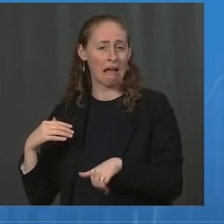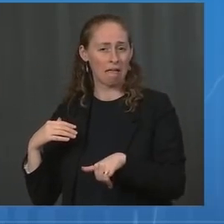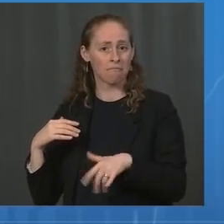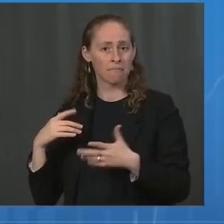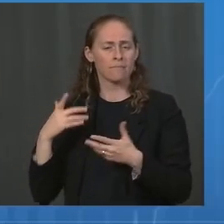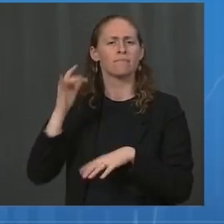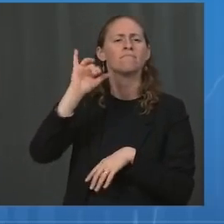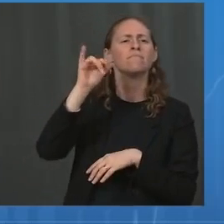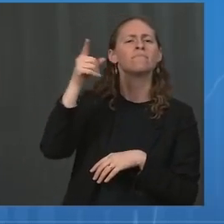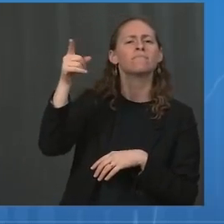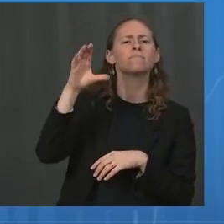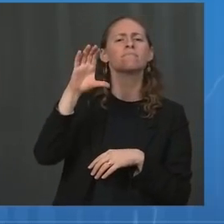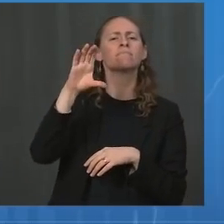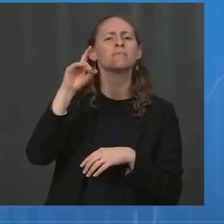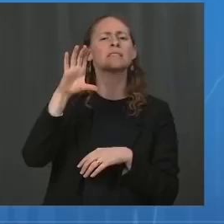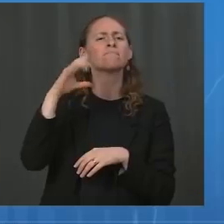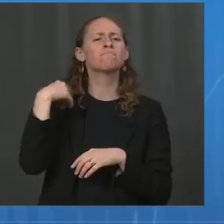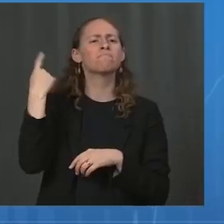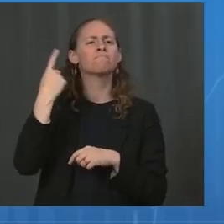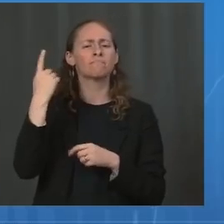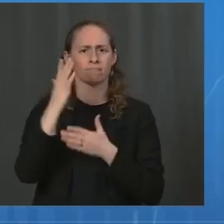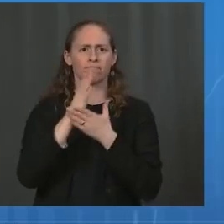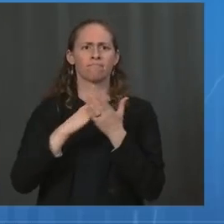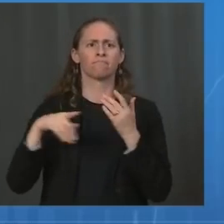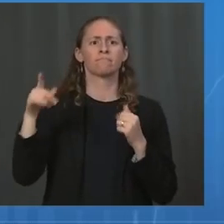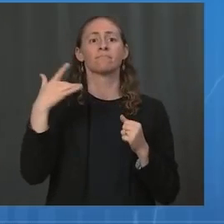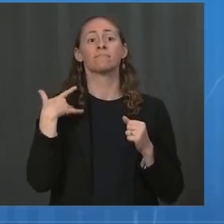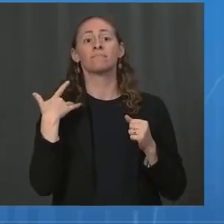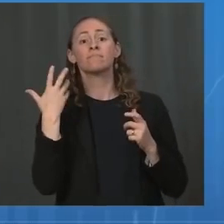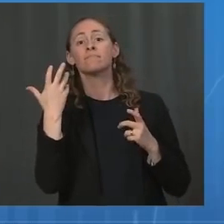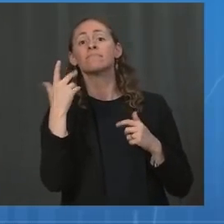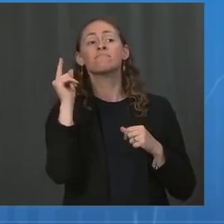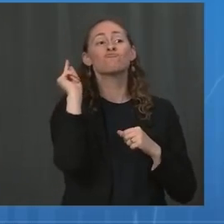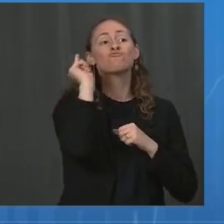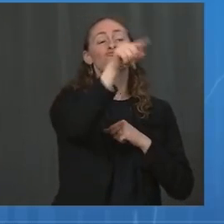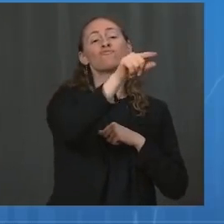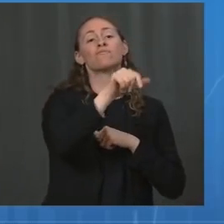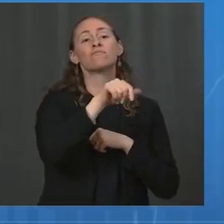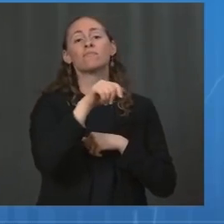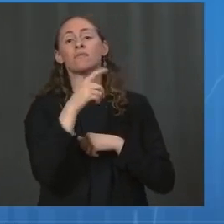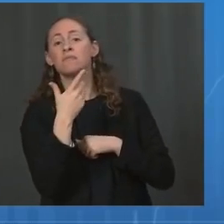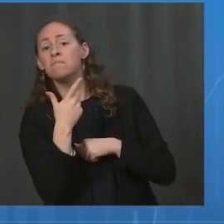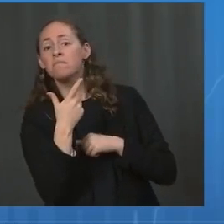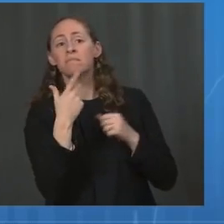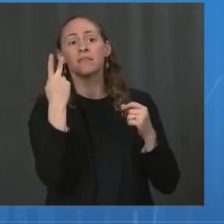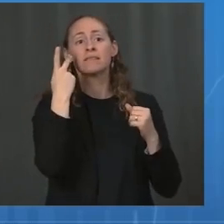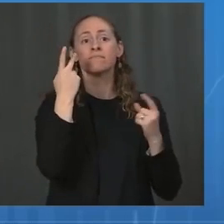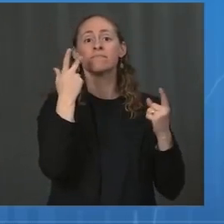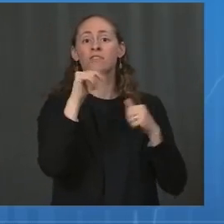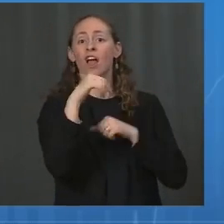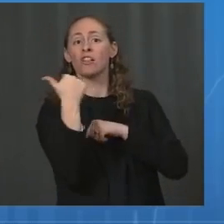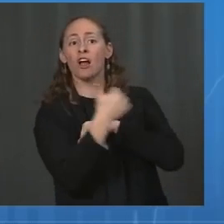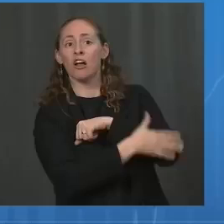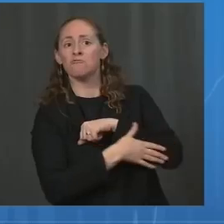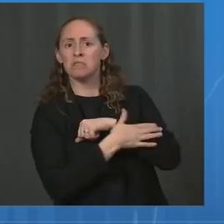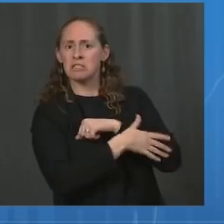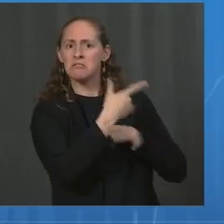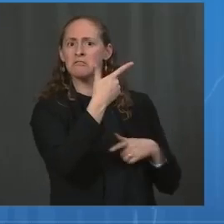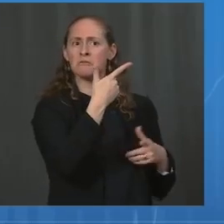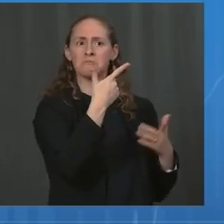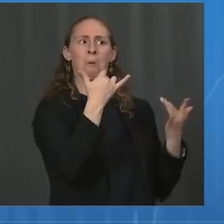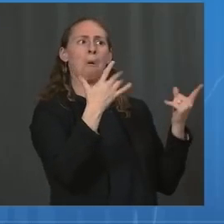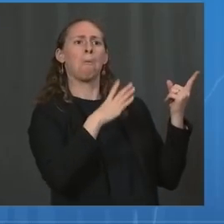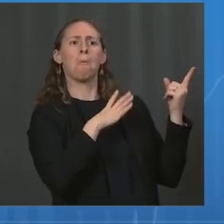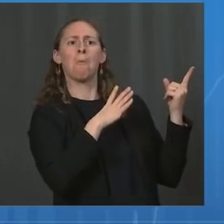for countries that have, that are doing better against COVID than the United States. Why hasn't the administration